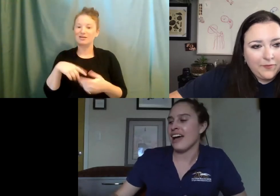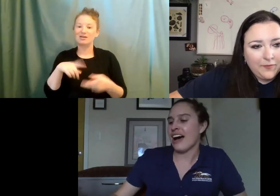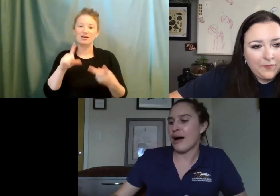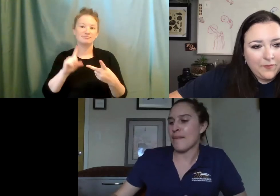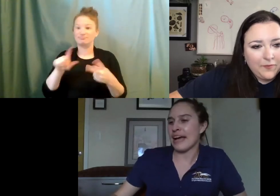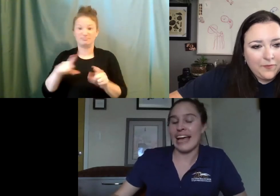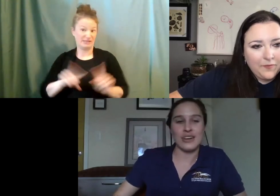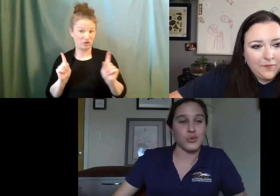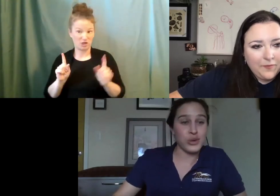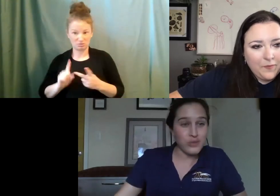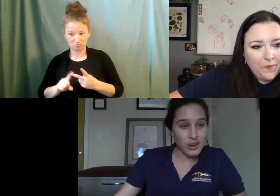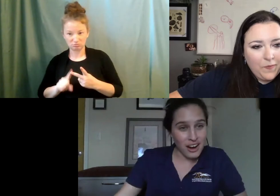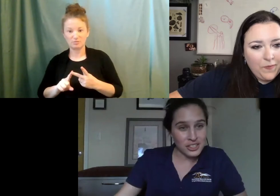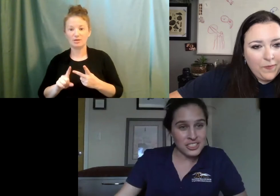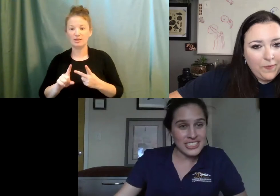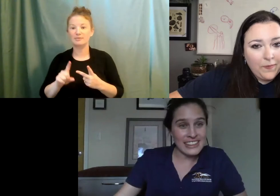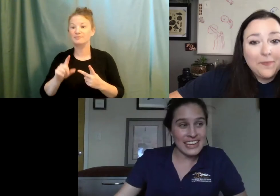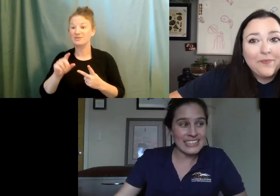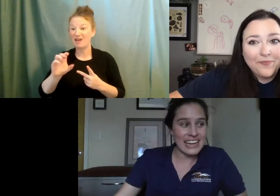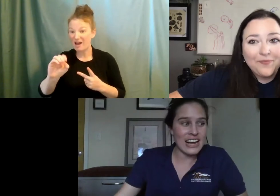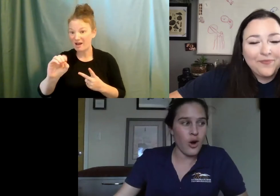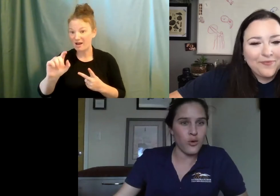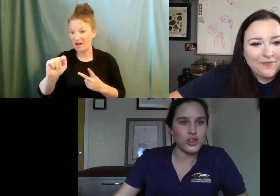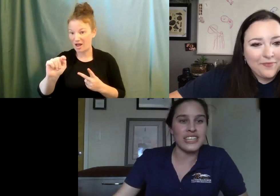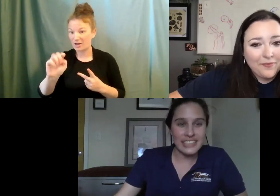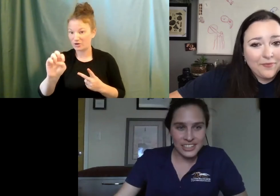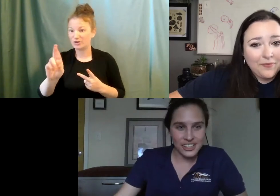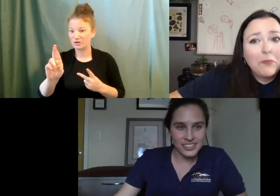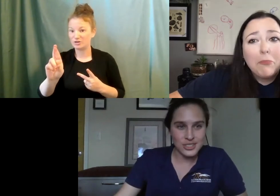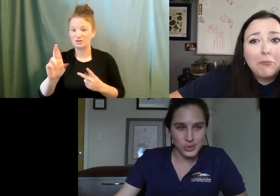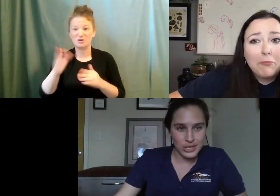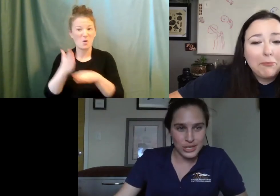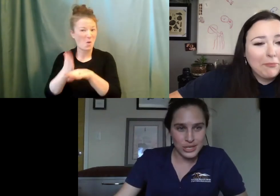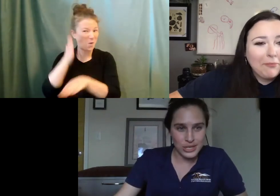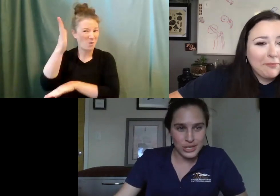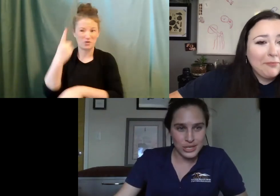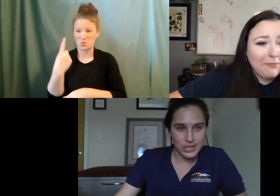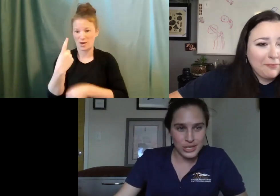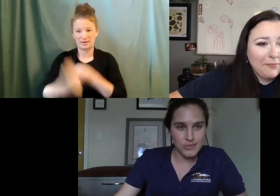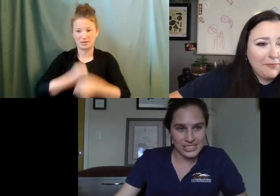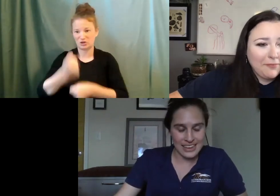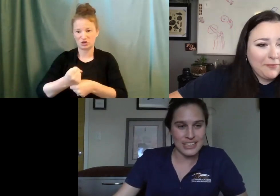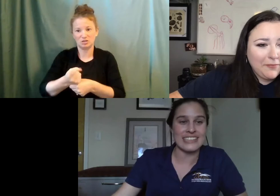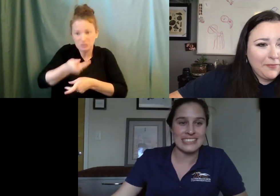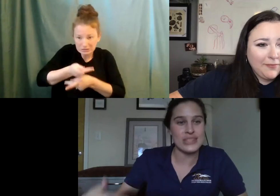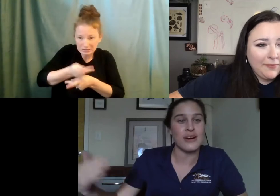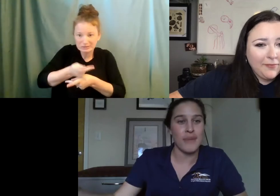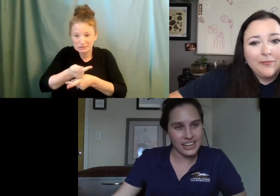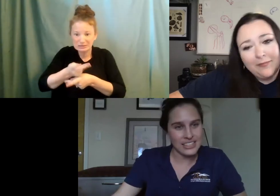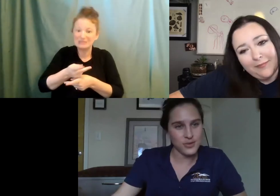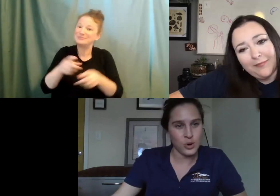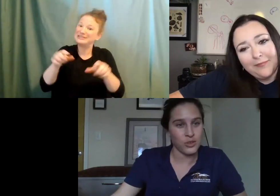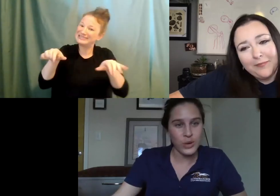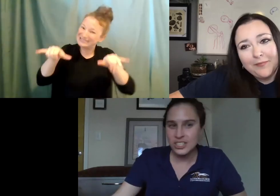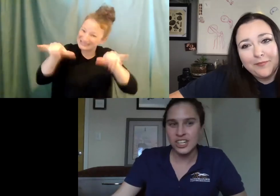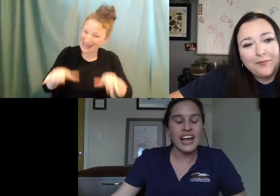look at, um, again, river otters, they take over a year to rehabilitate because they stay with their parents